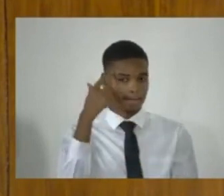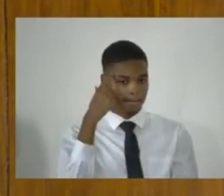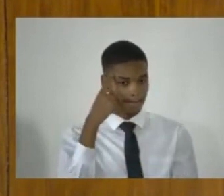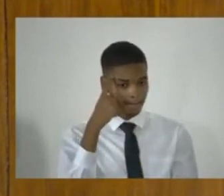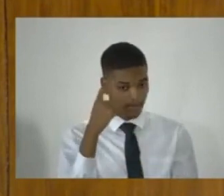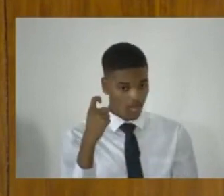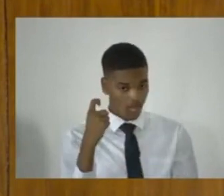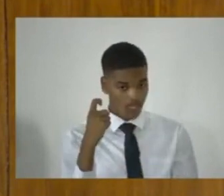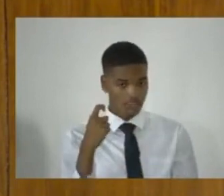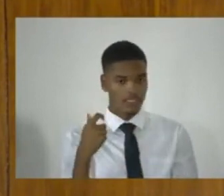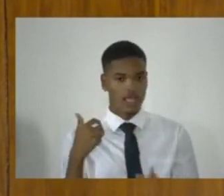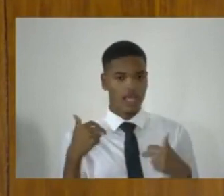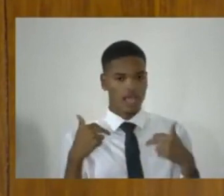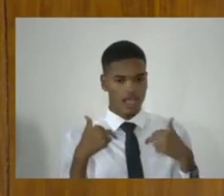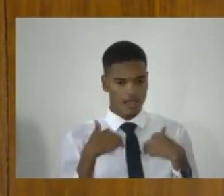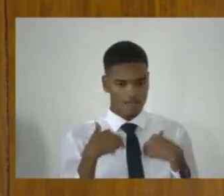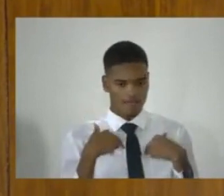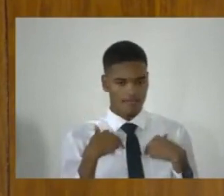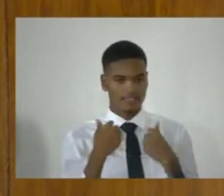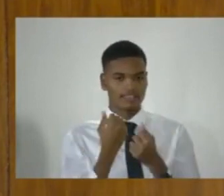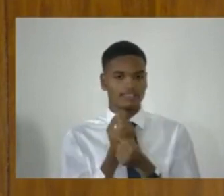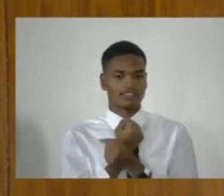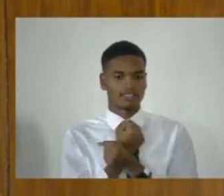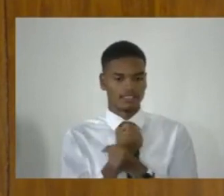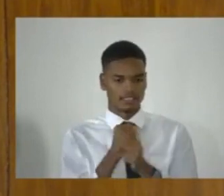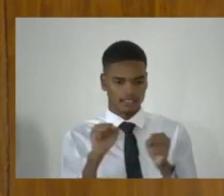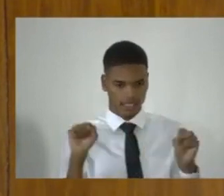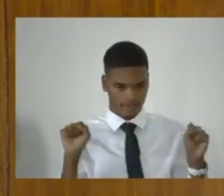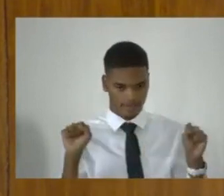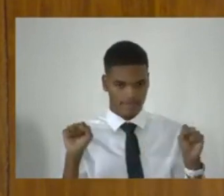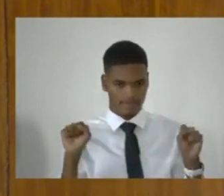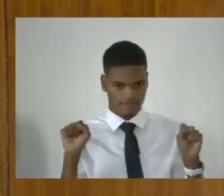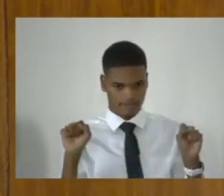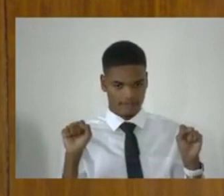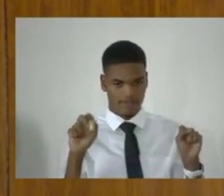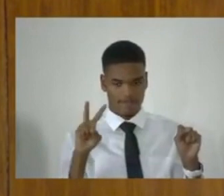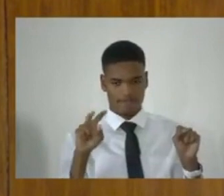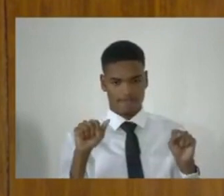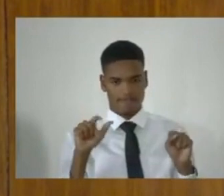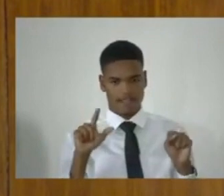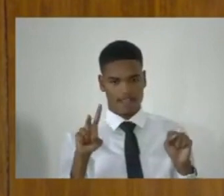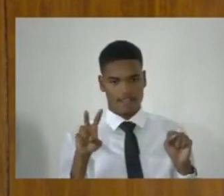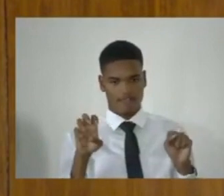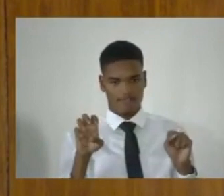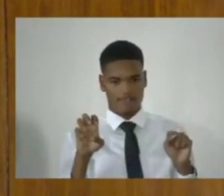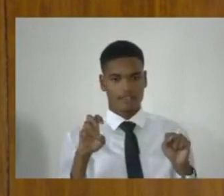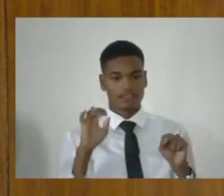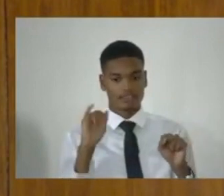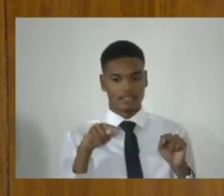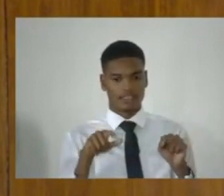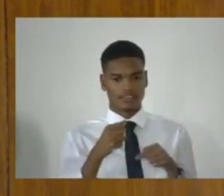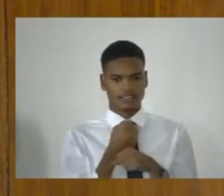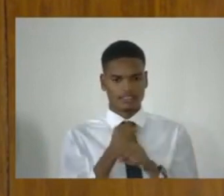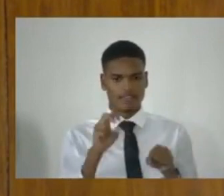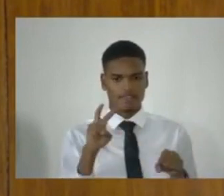there is a safety valve, and the safety valve was created by us